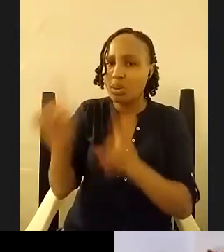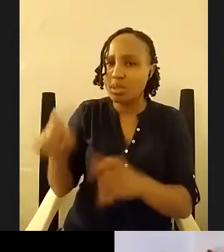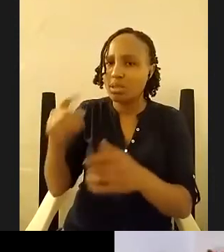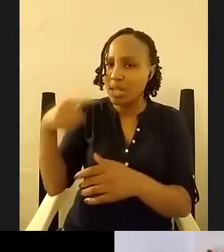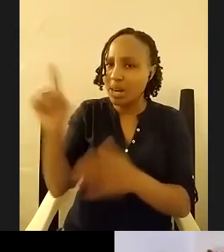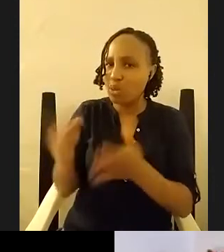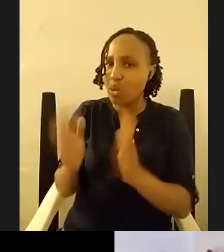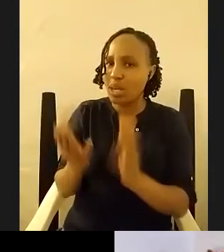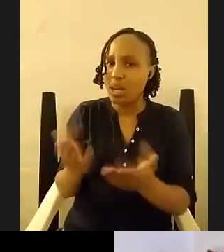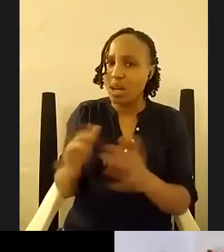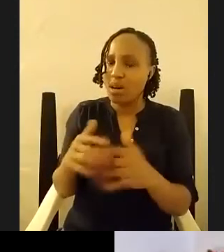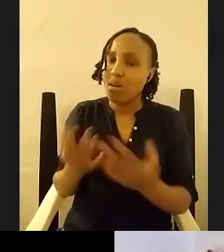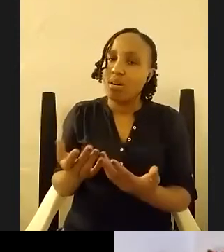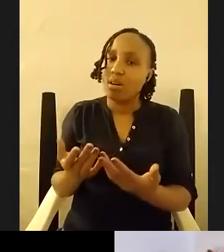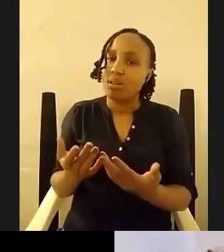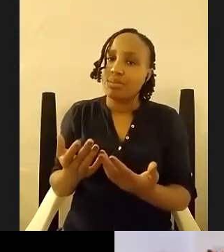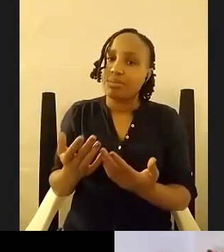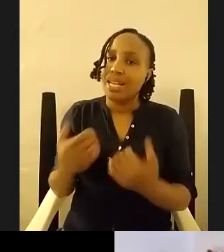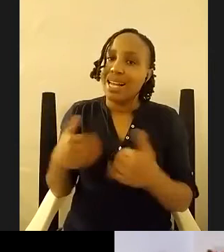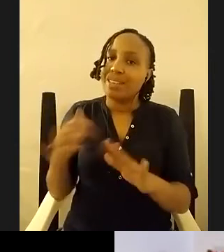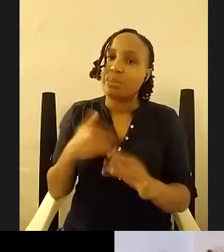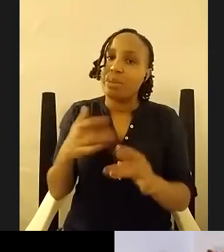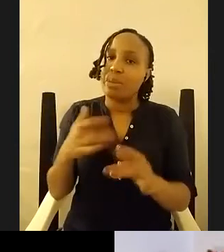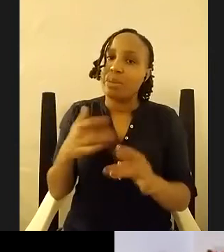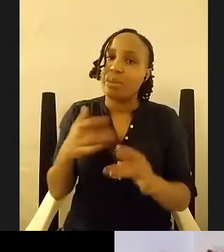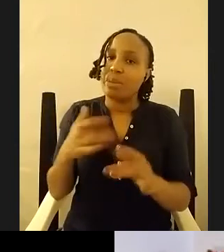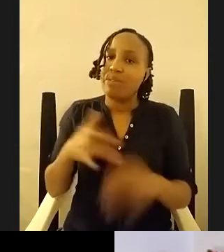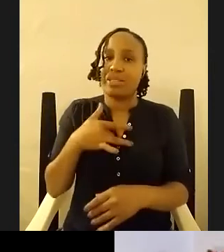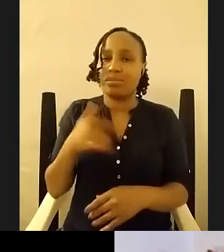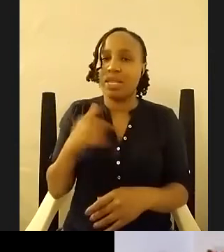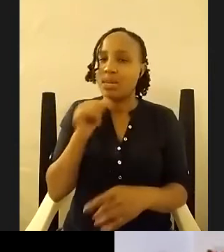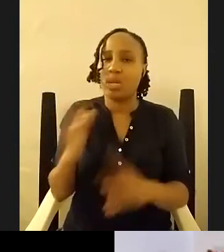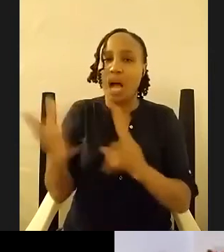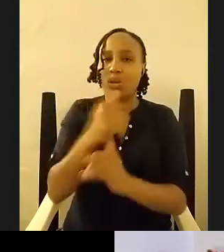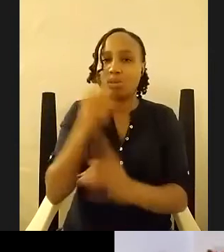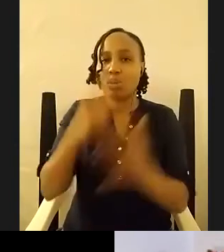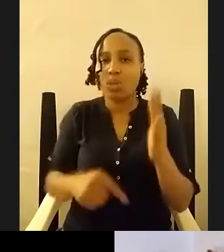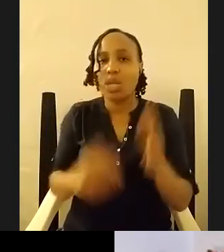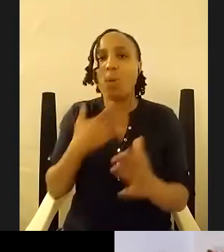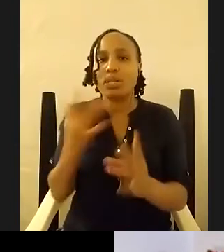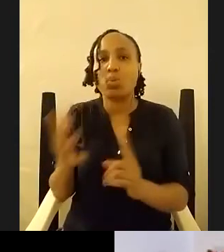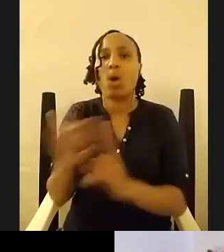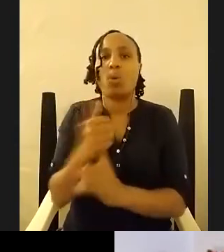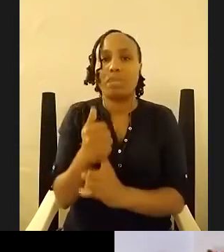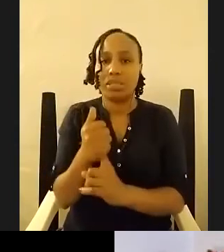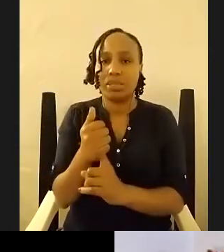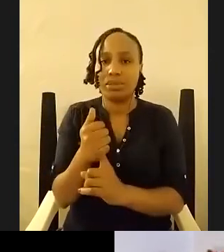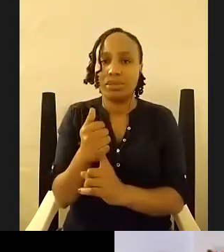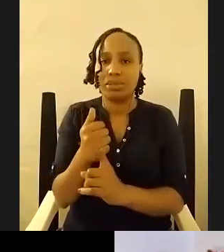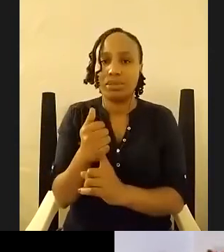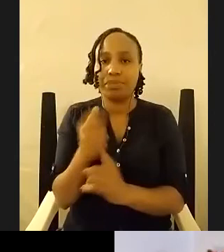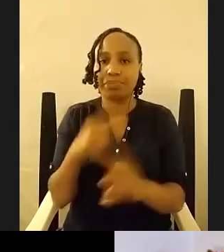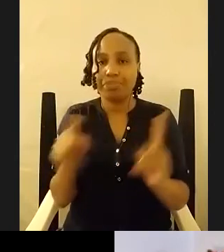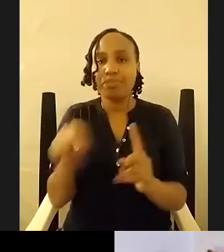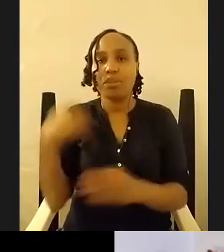leaves me feeling like i didn't accomplish what i wanted to accomplish um but it is always very fascinating um